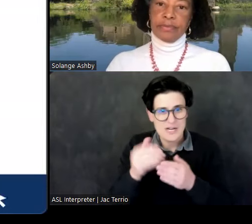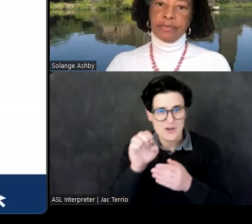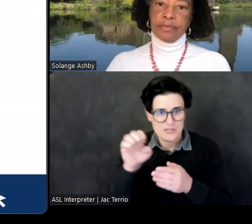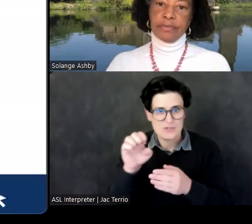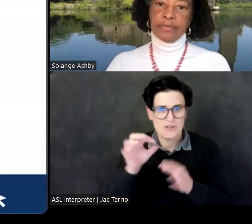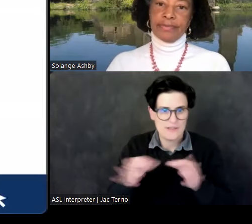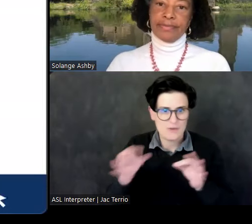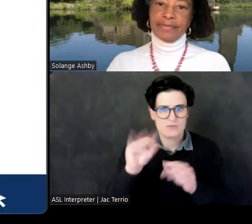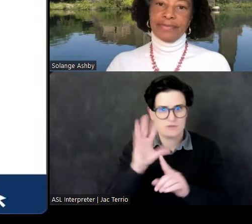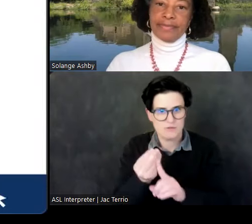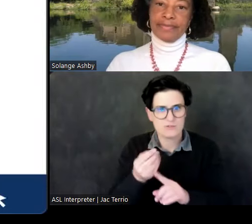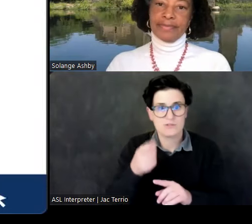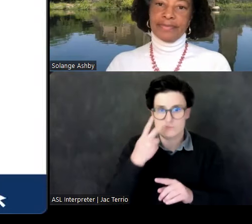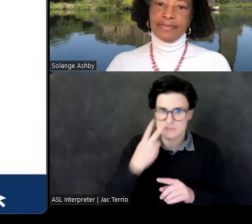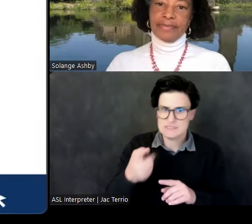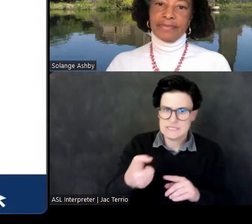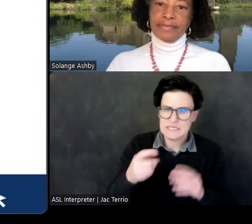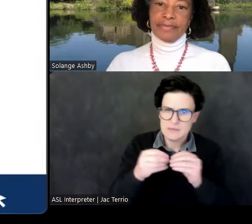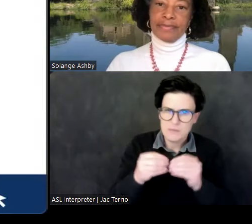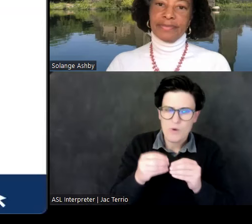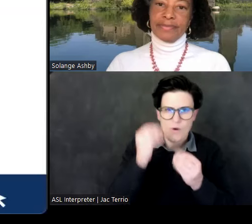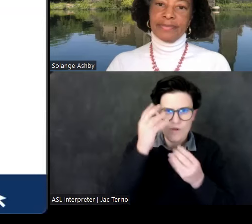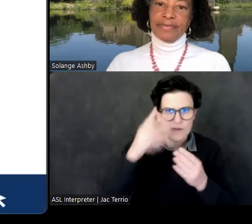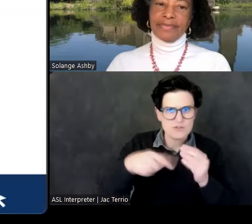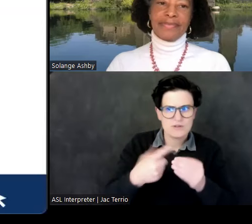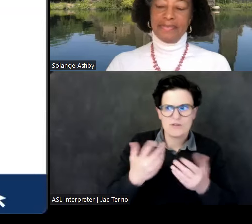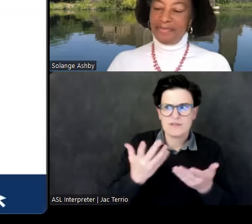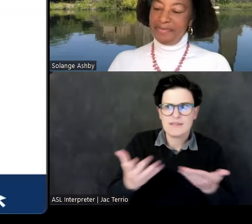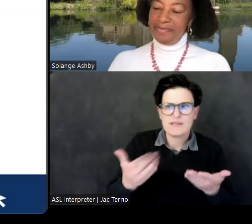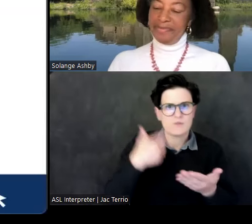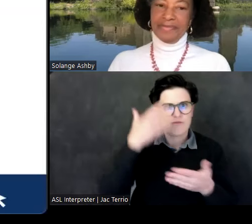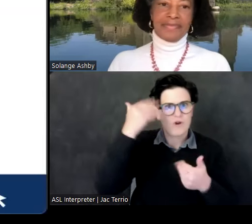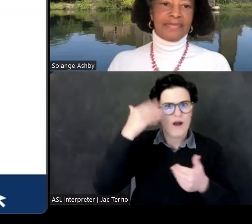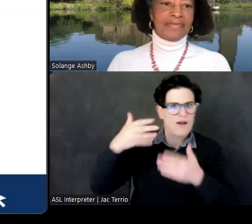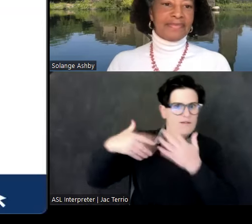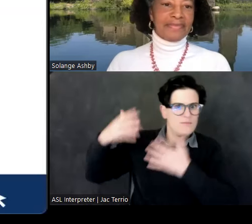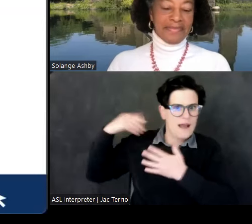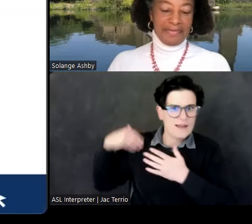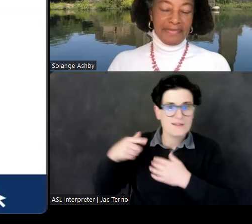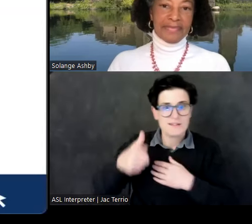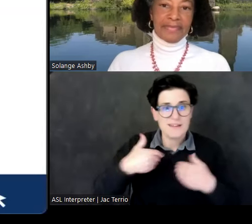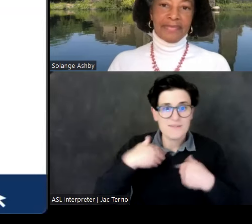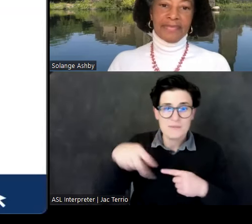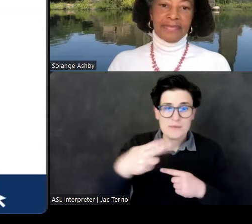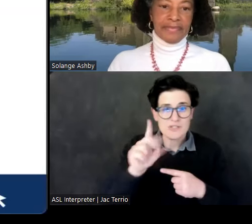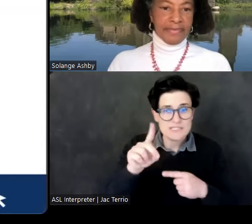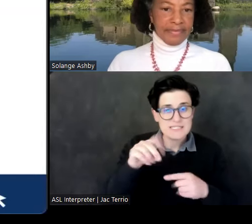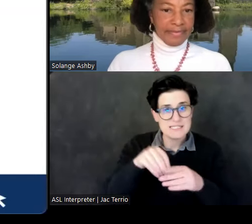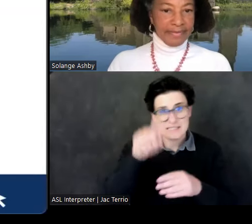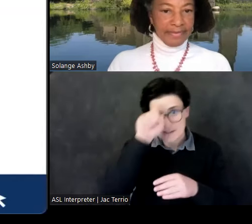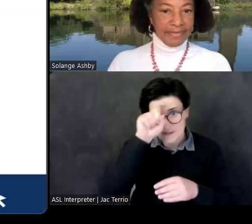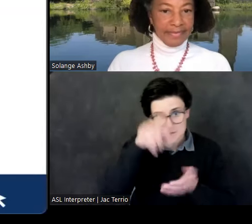behind. Dr. Moroi holds a PhD in Egyptology from the University of Chicago and